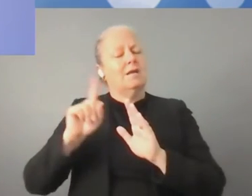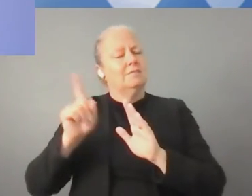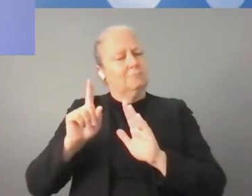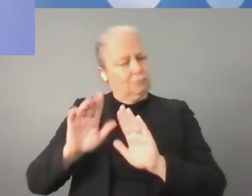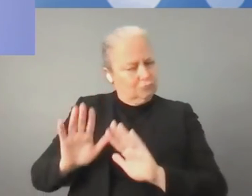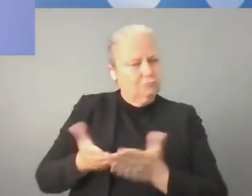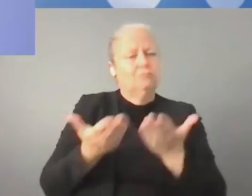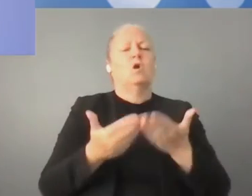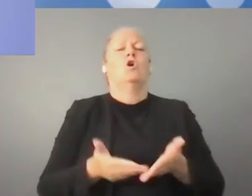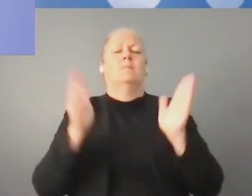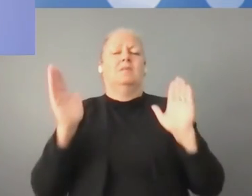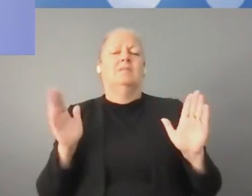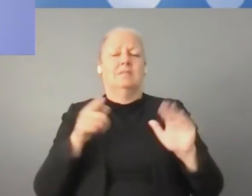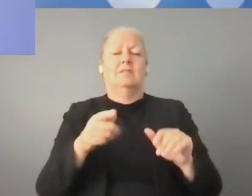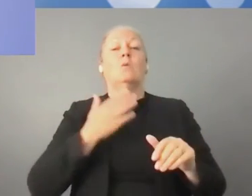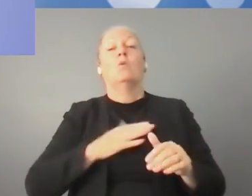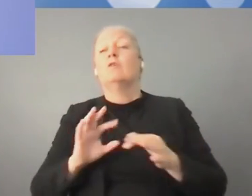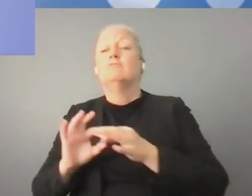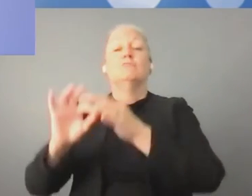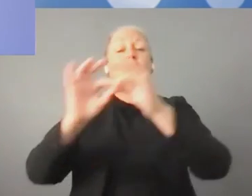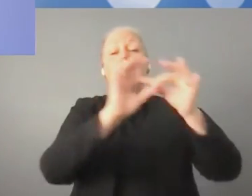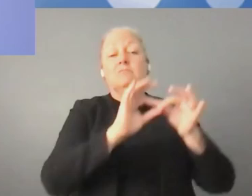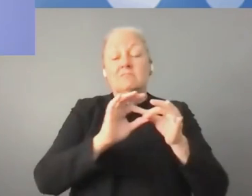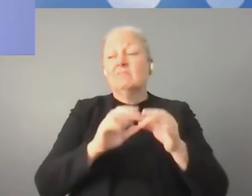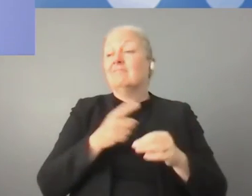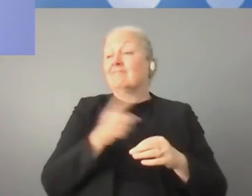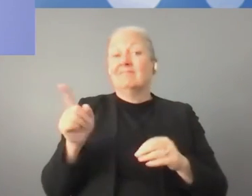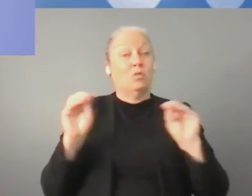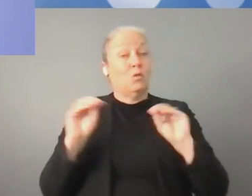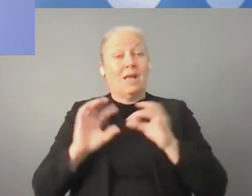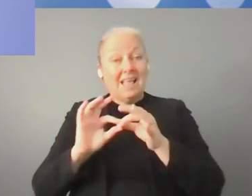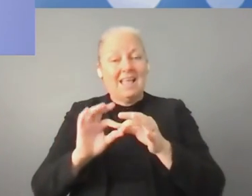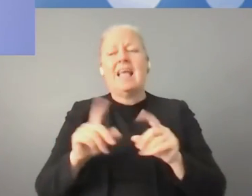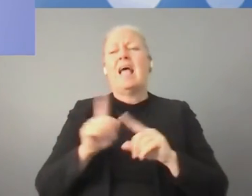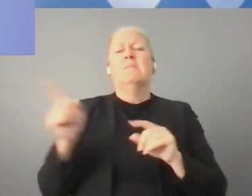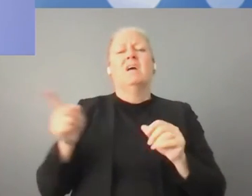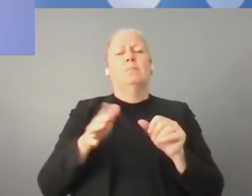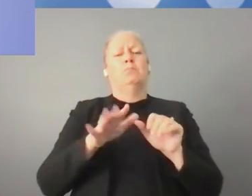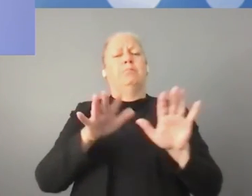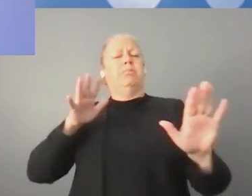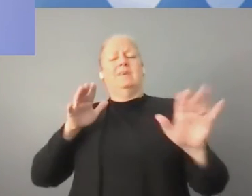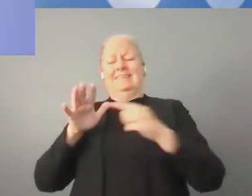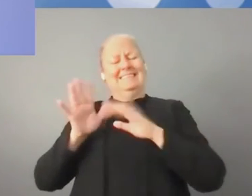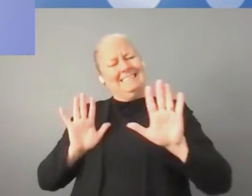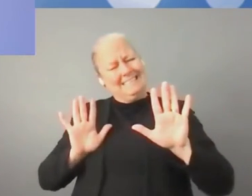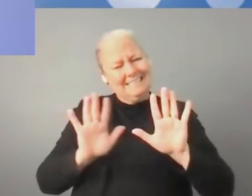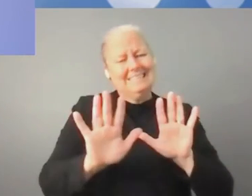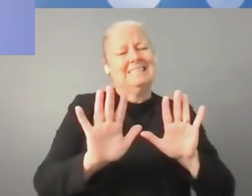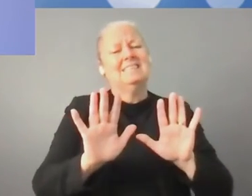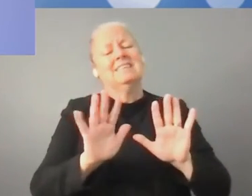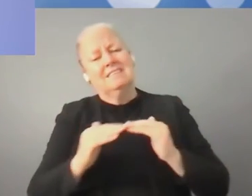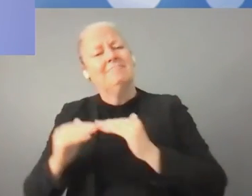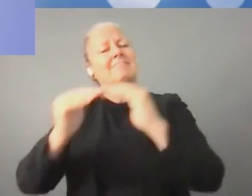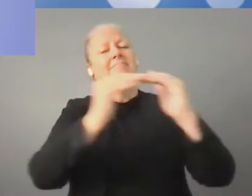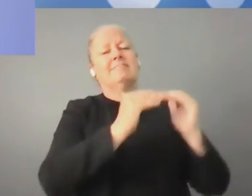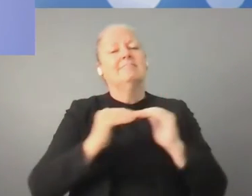commitment to connecting the unconnected and leaving no one behind, avoiding the fragmentation of the Internet because